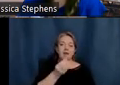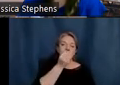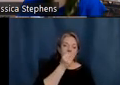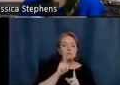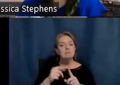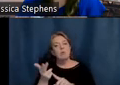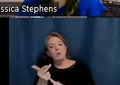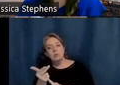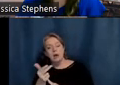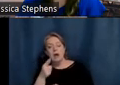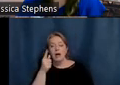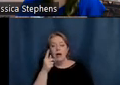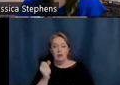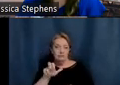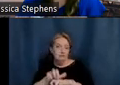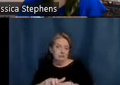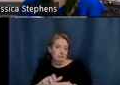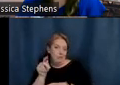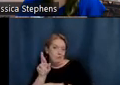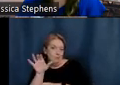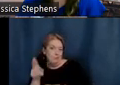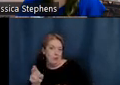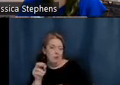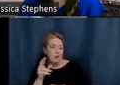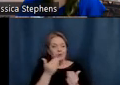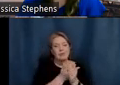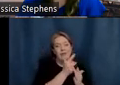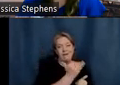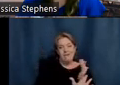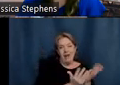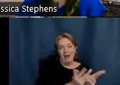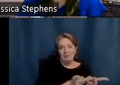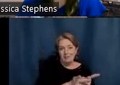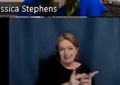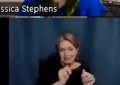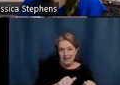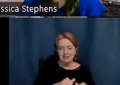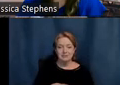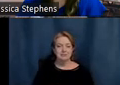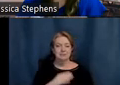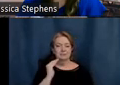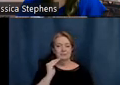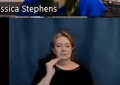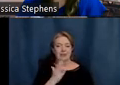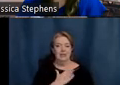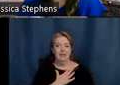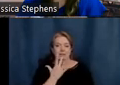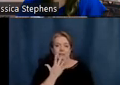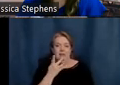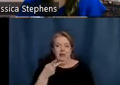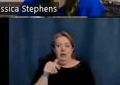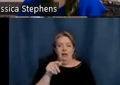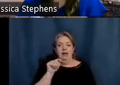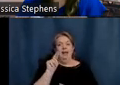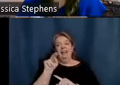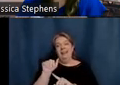or cozy up in cooler weather in front of the fireplace. Part eatery, this might be my favorite, part eatery and part